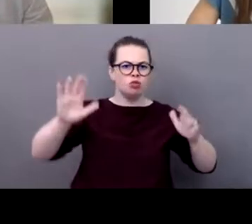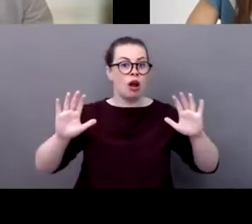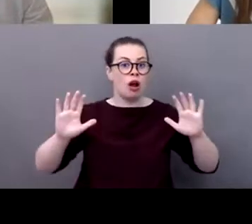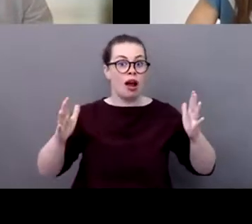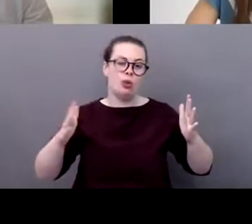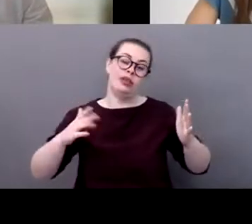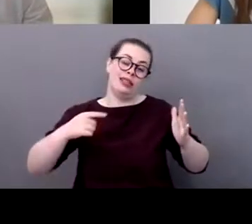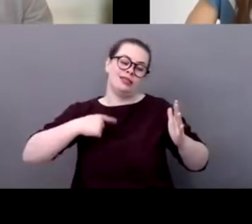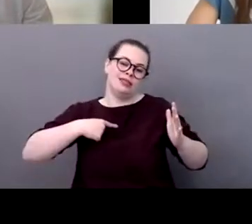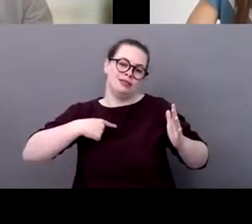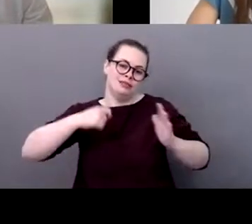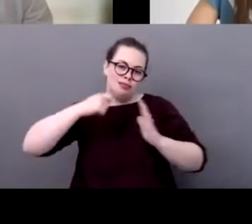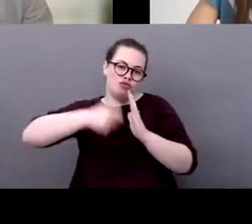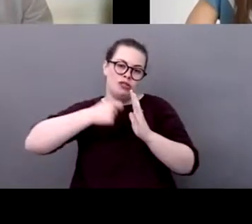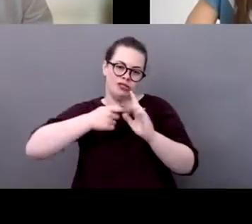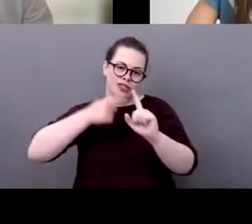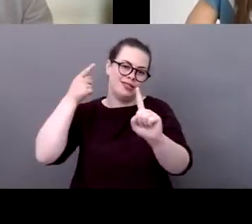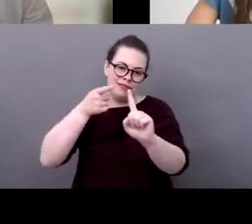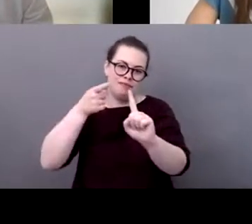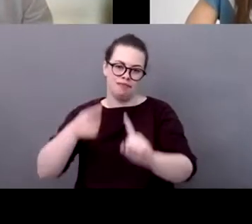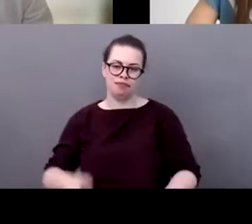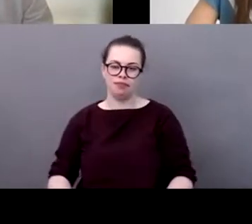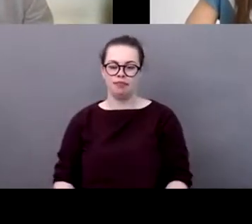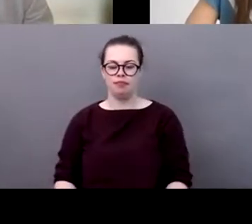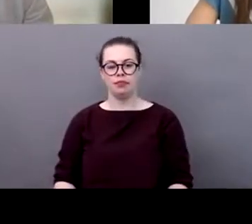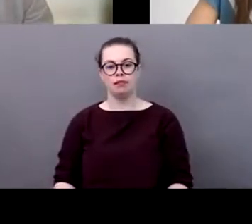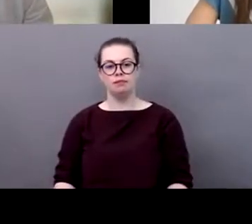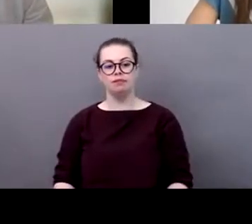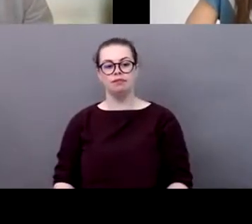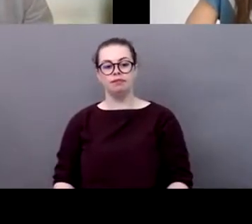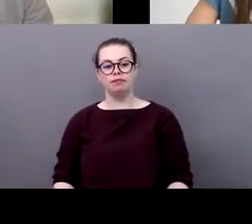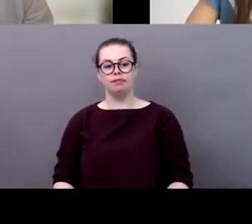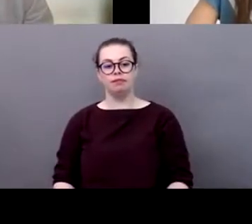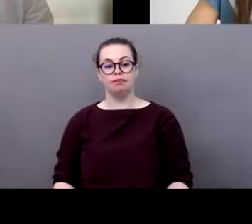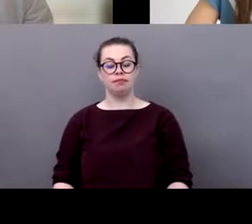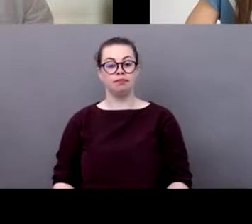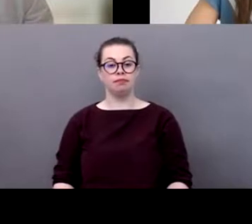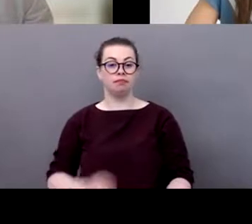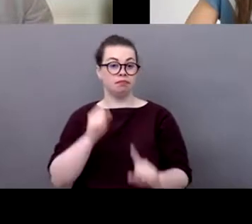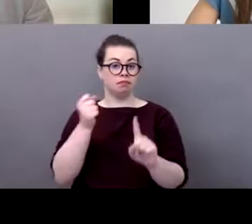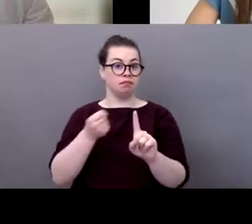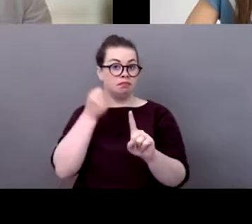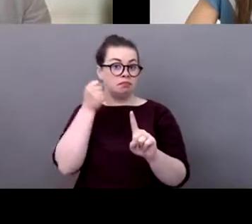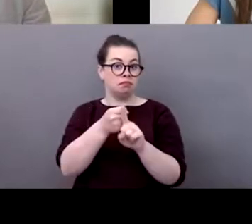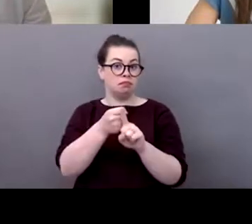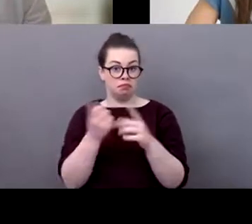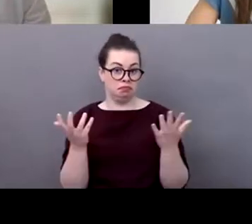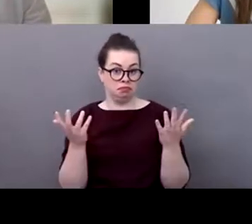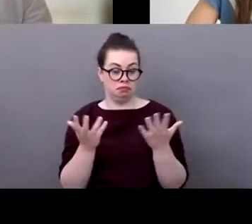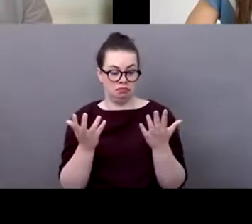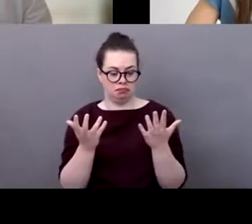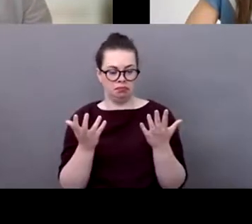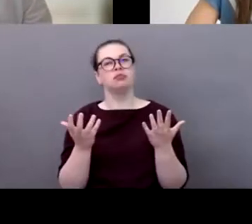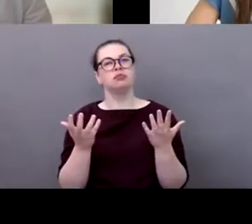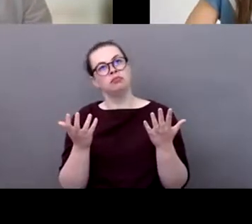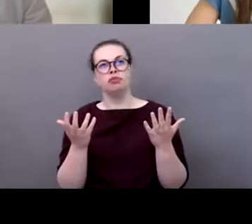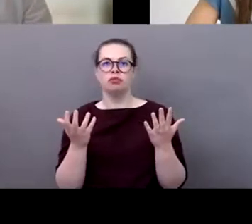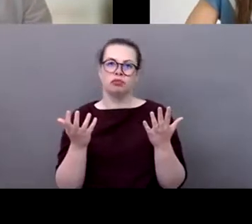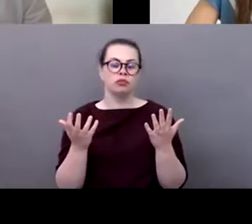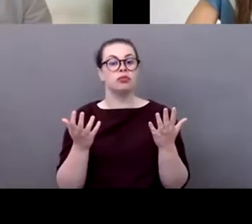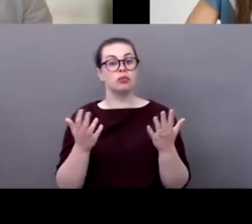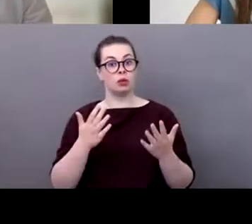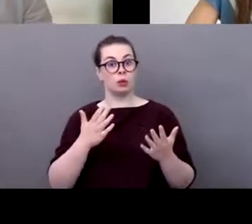think in terms of impact you know there's one aspect here is is we need to um we want to help to uh